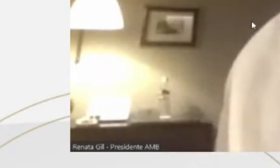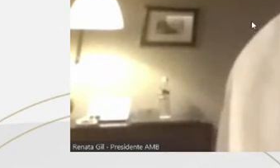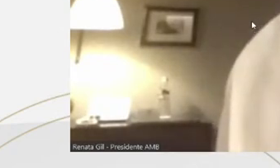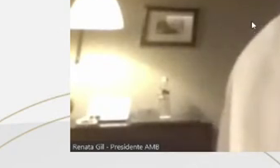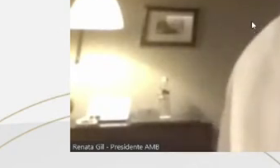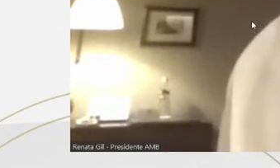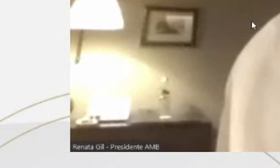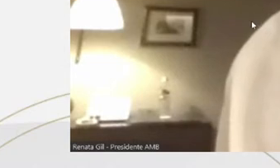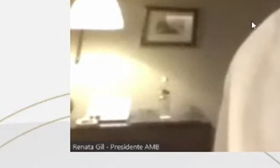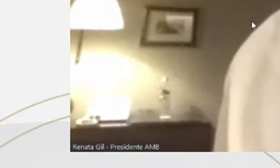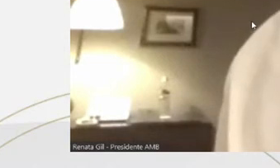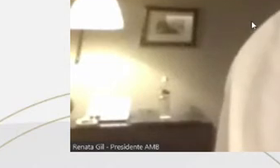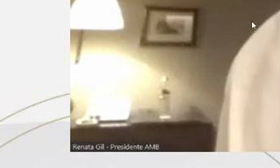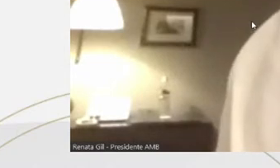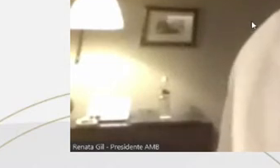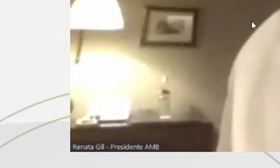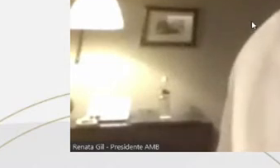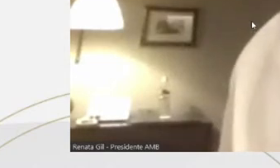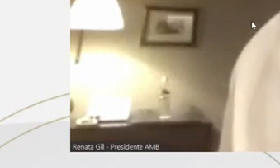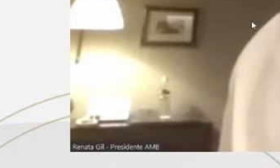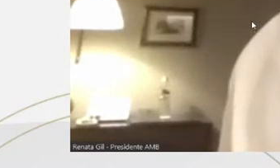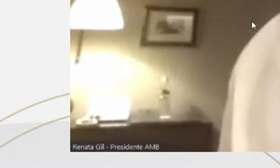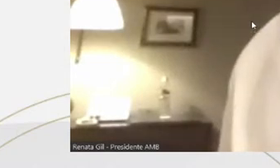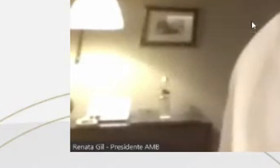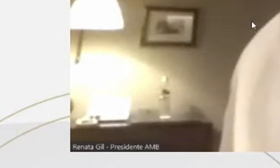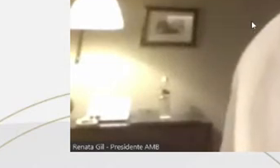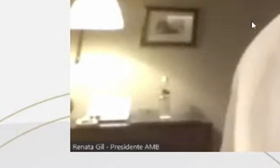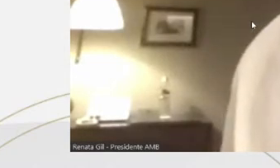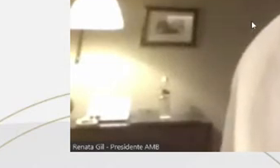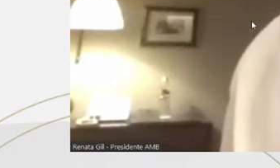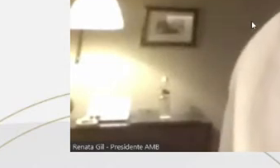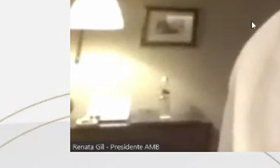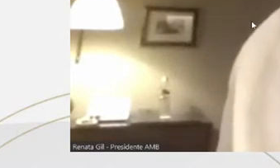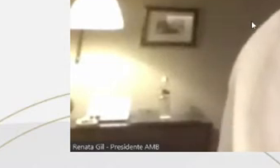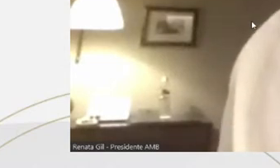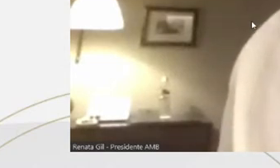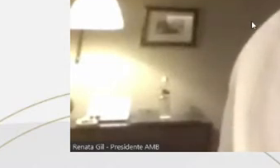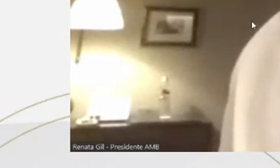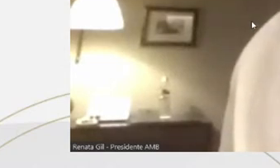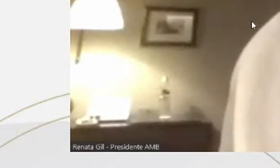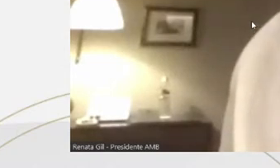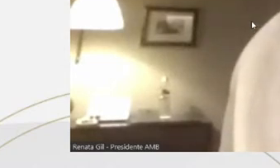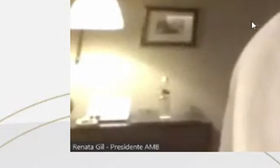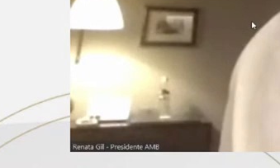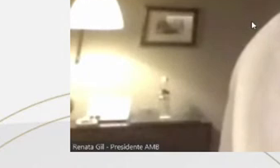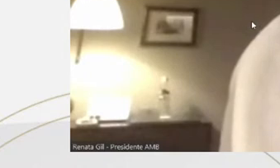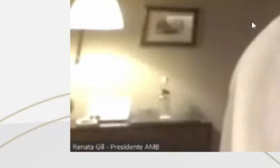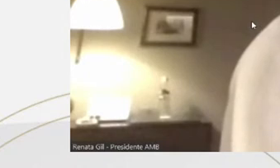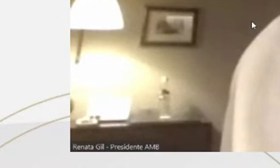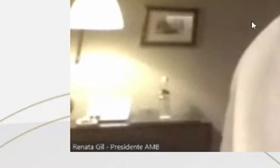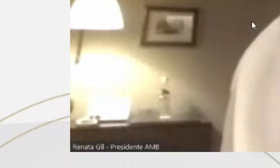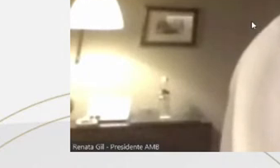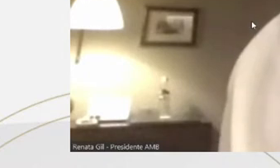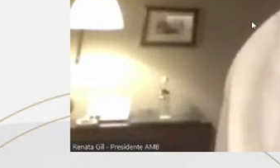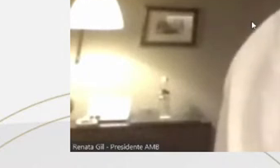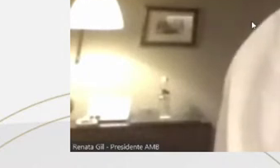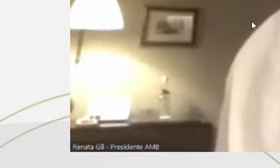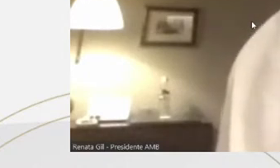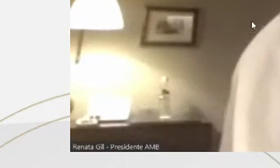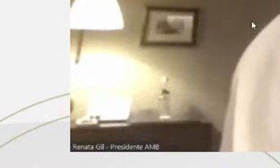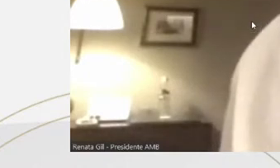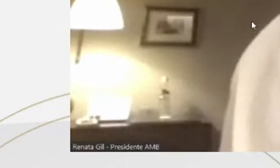guest, Professor George Fisher from Stanford. He's here to talk to us about plea bargaining